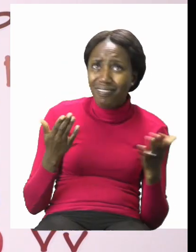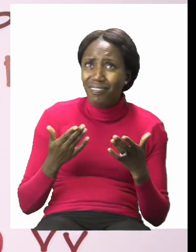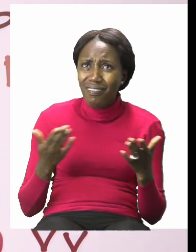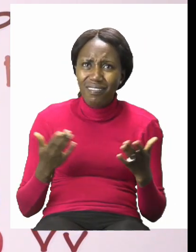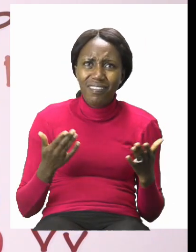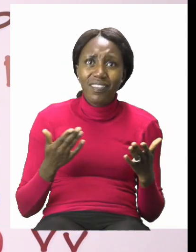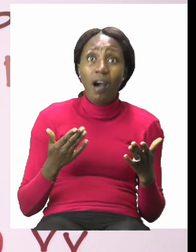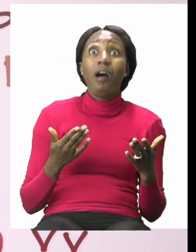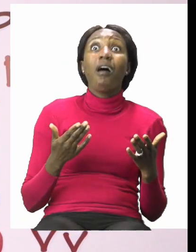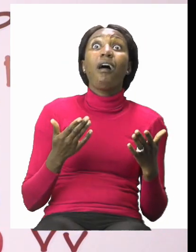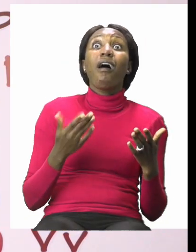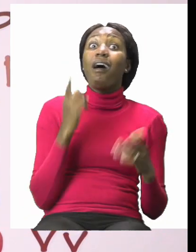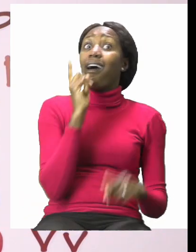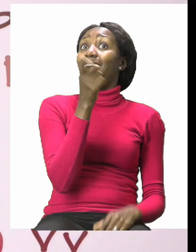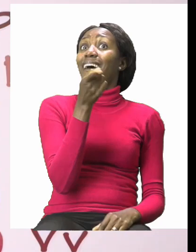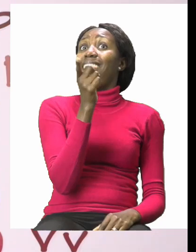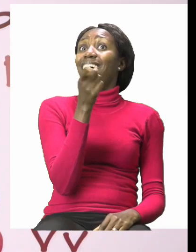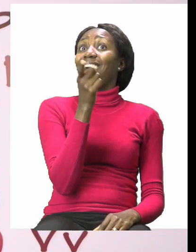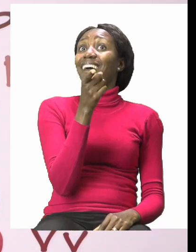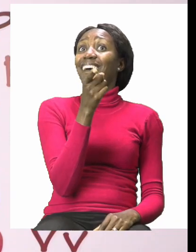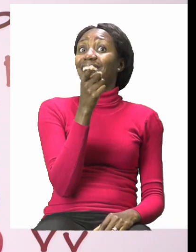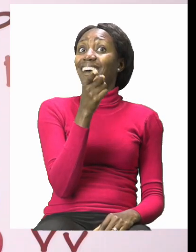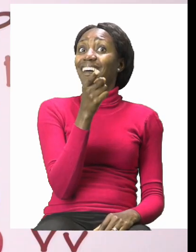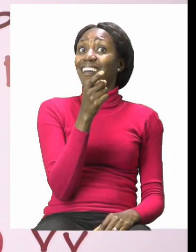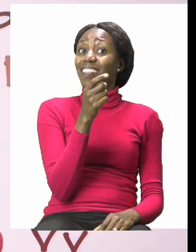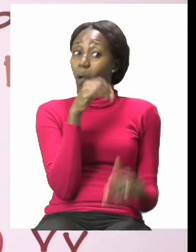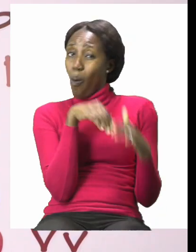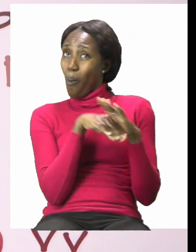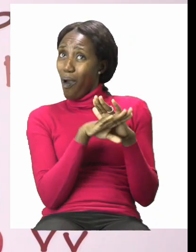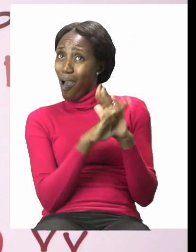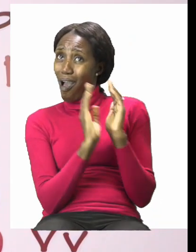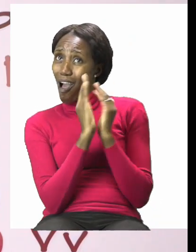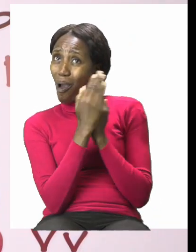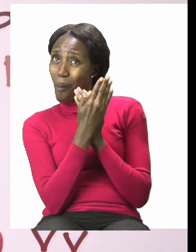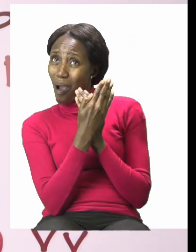There you are, Zoshi. Were you hiding from me again?